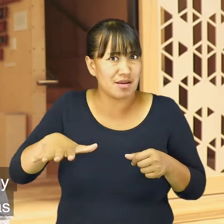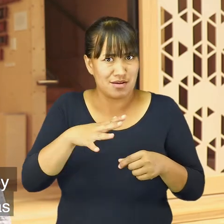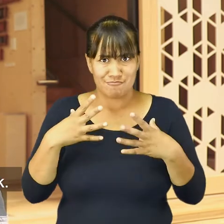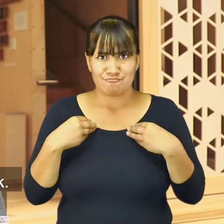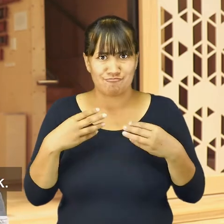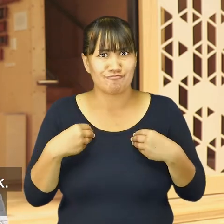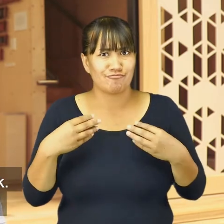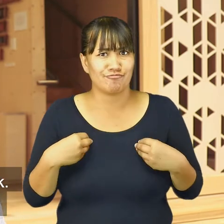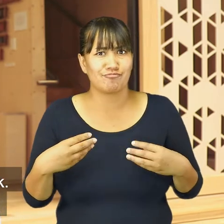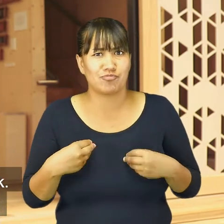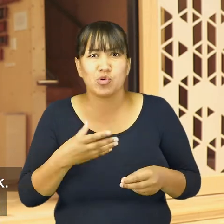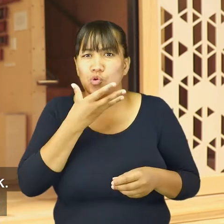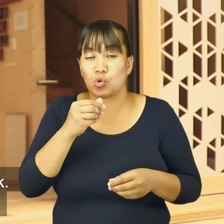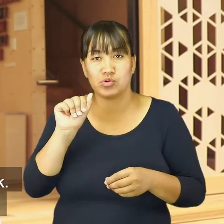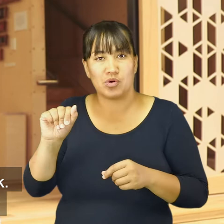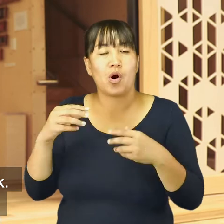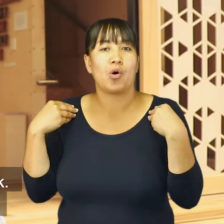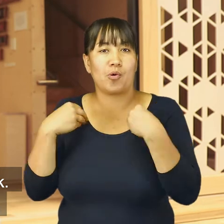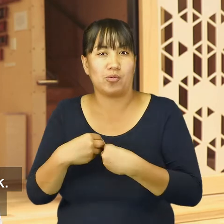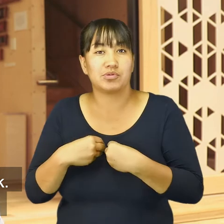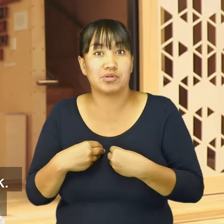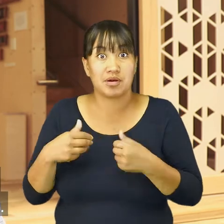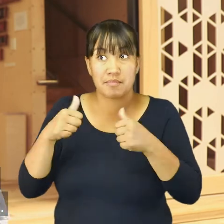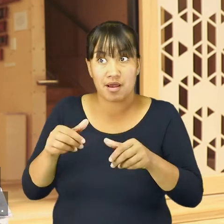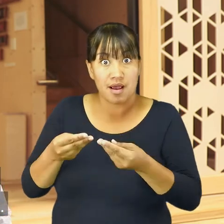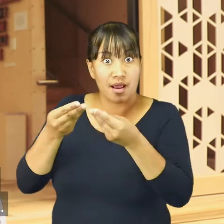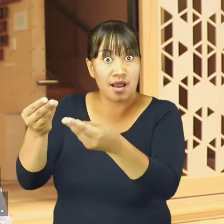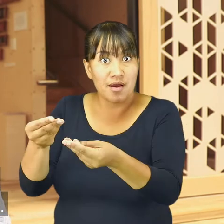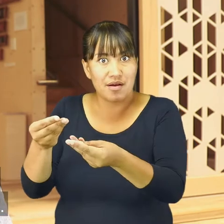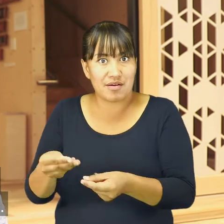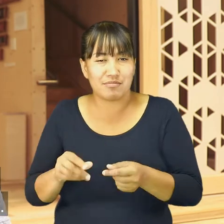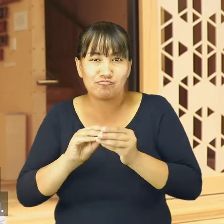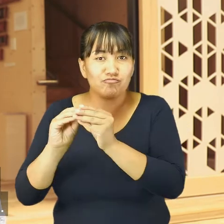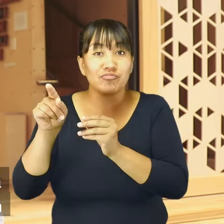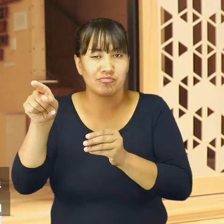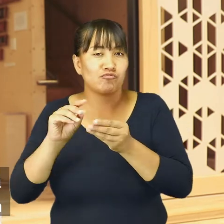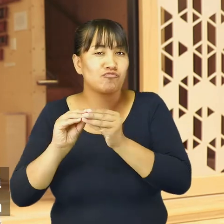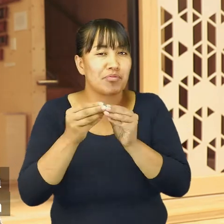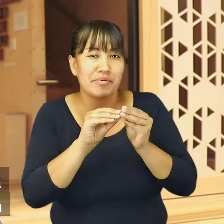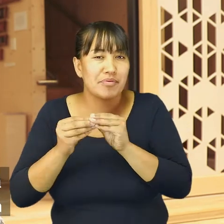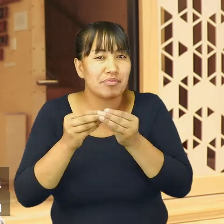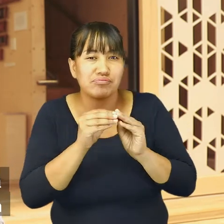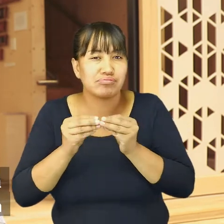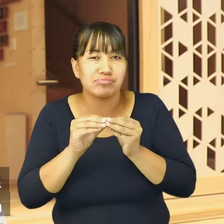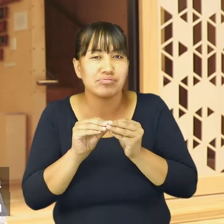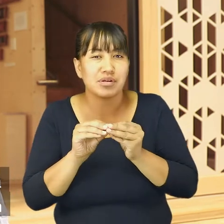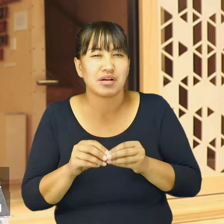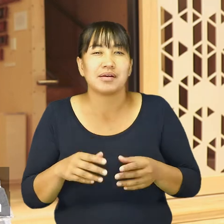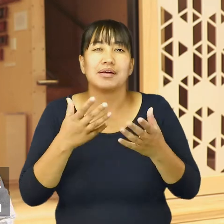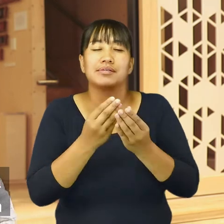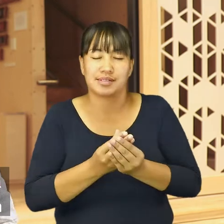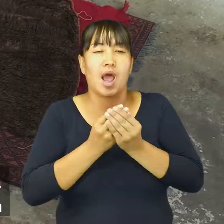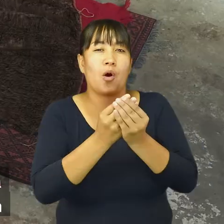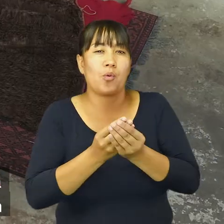same size as the ones on his cloak. So he repaired them and then returned the rest of the pelt. So